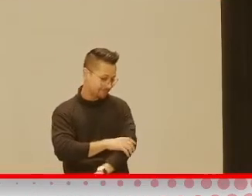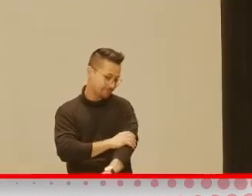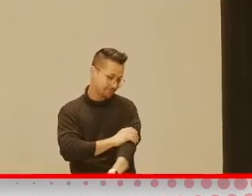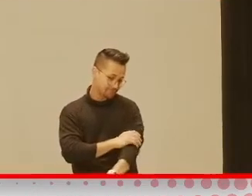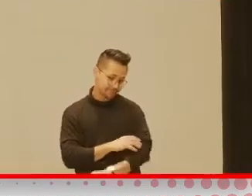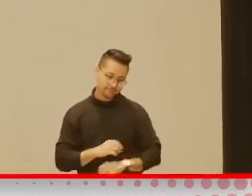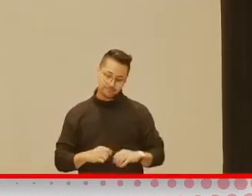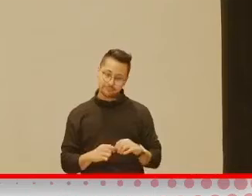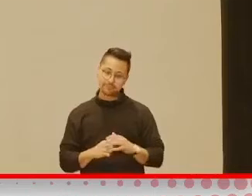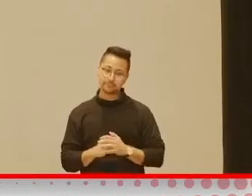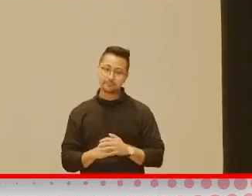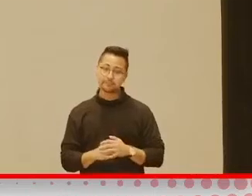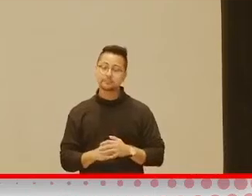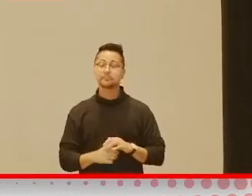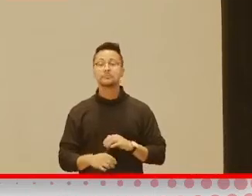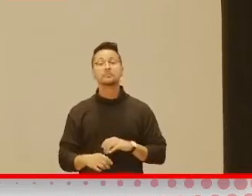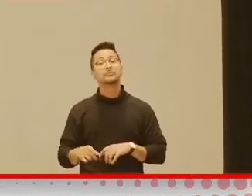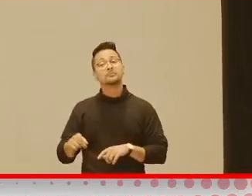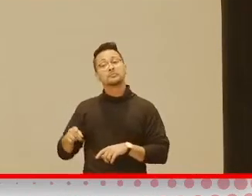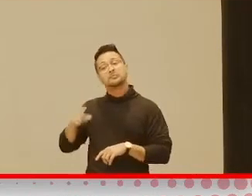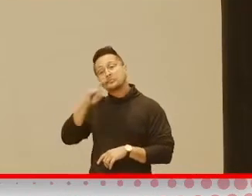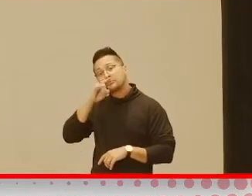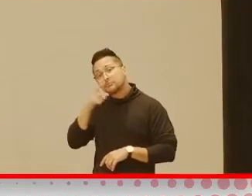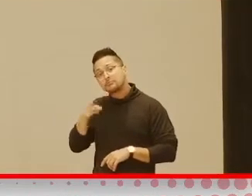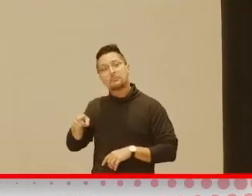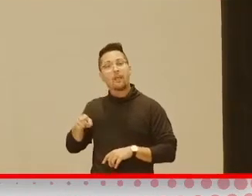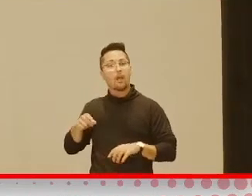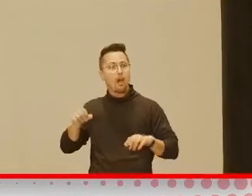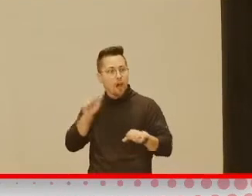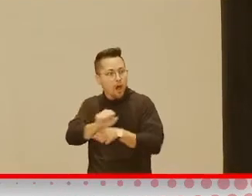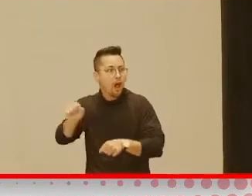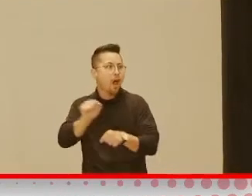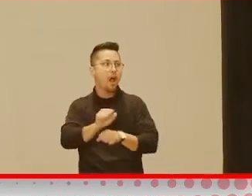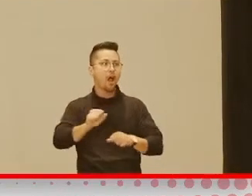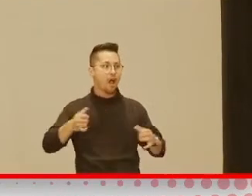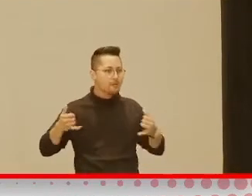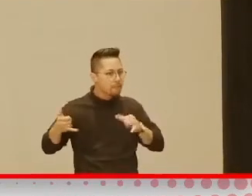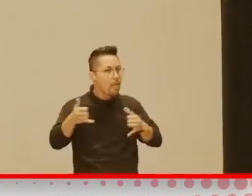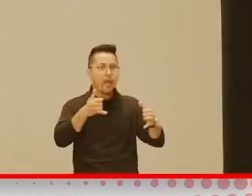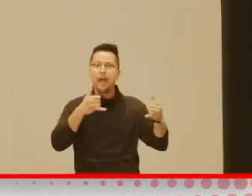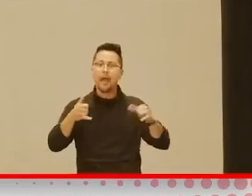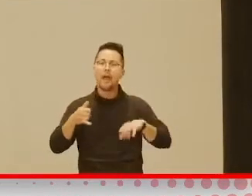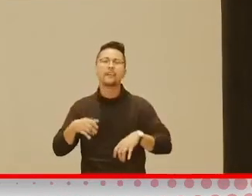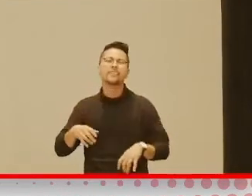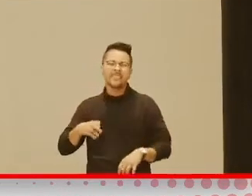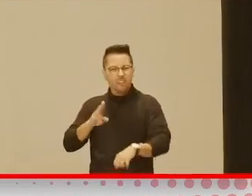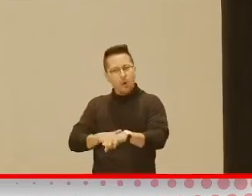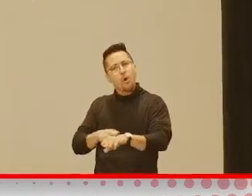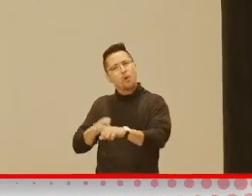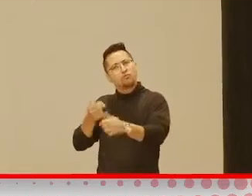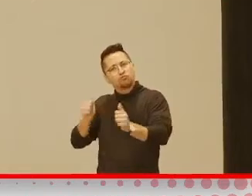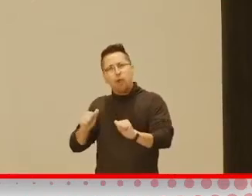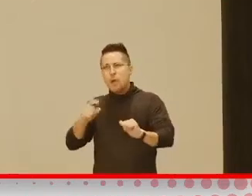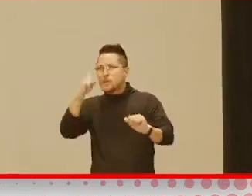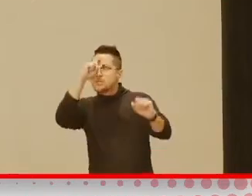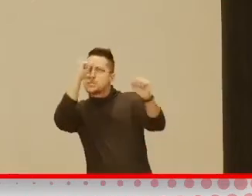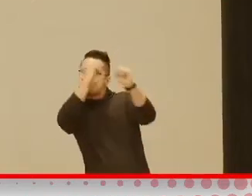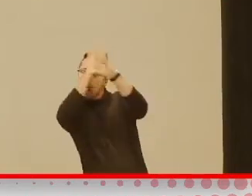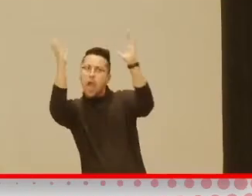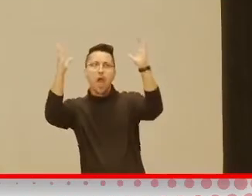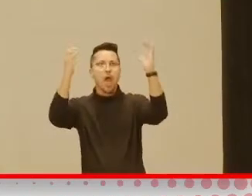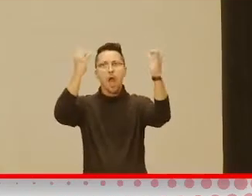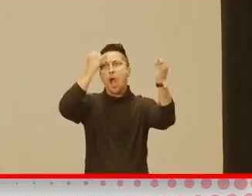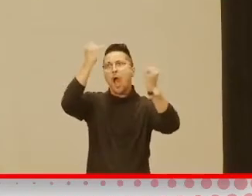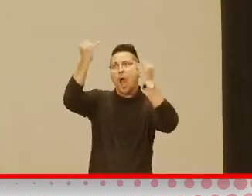When children work and play with art materials, you know, they're learning, of course, to use their imagination. They're learning to make